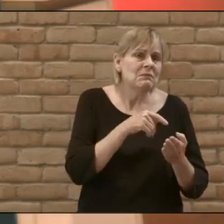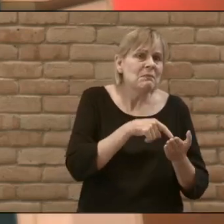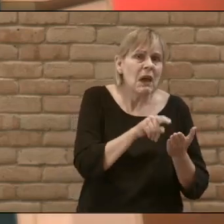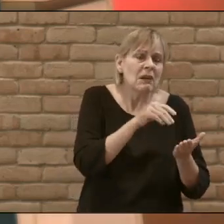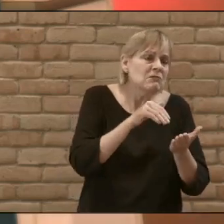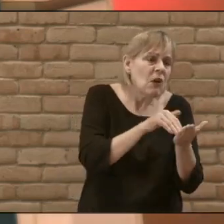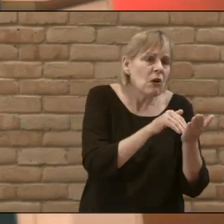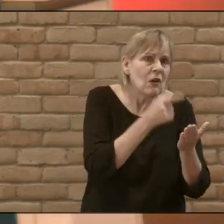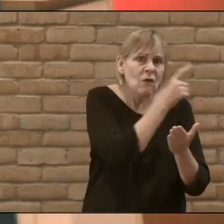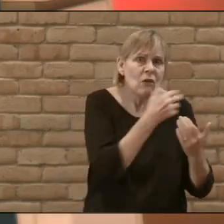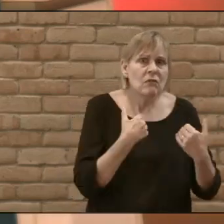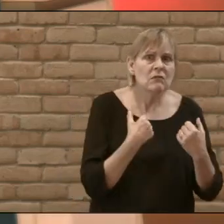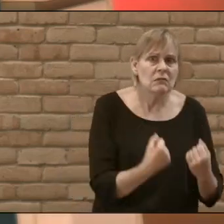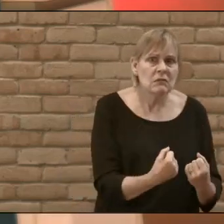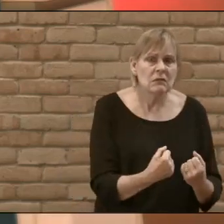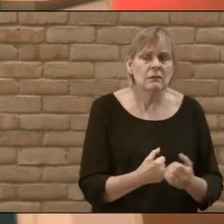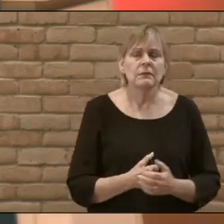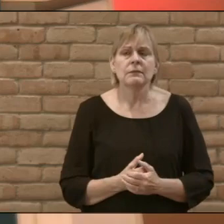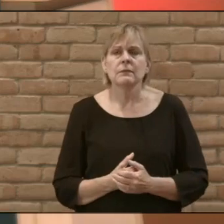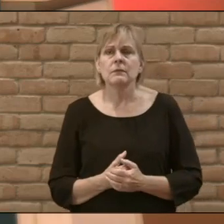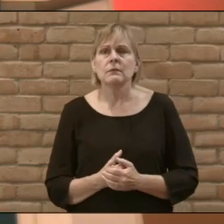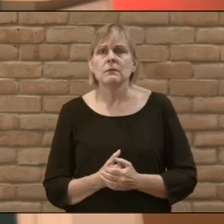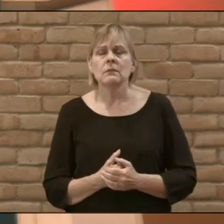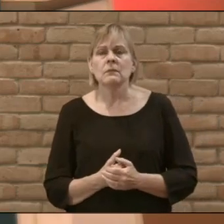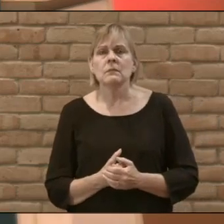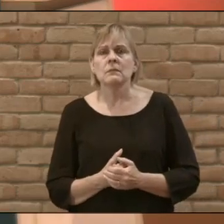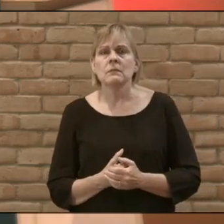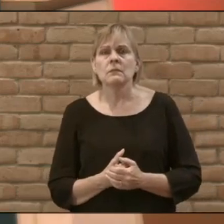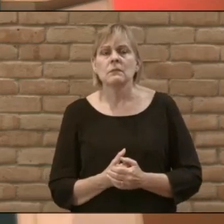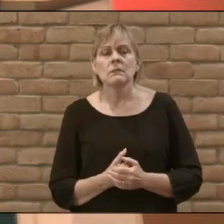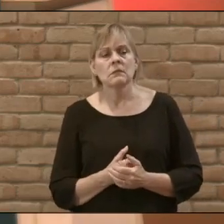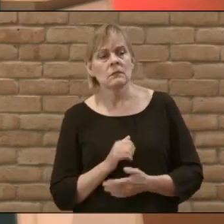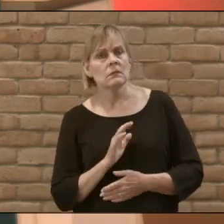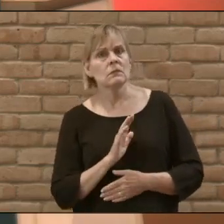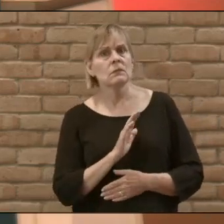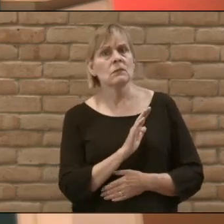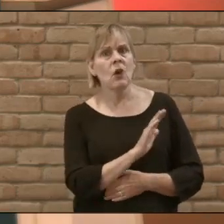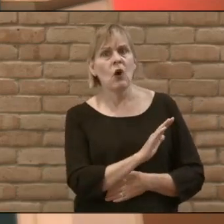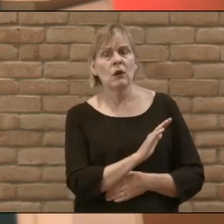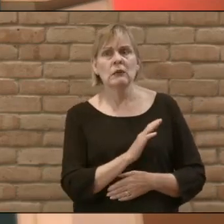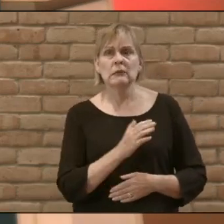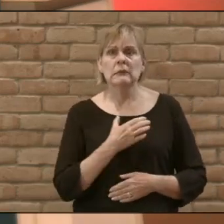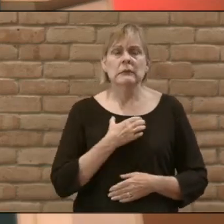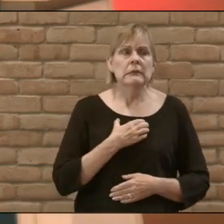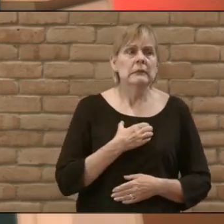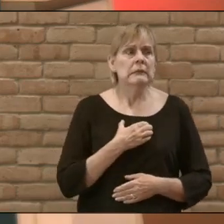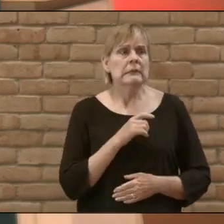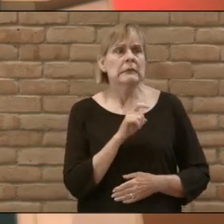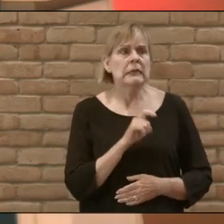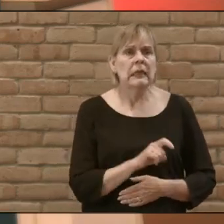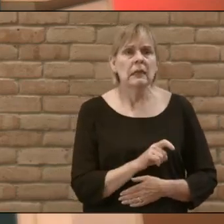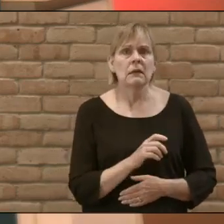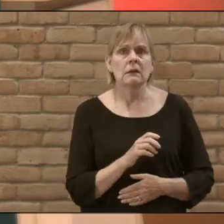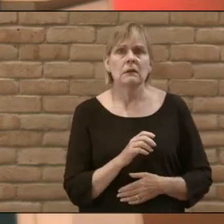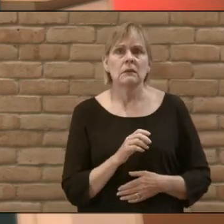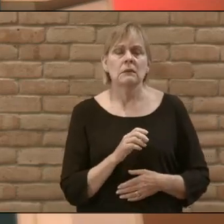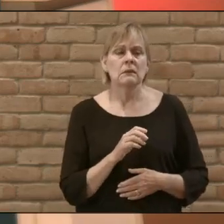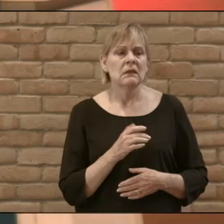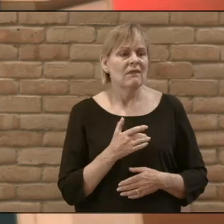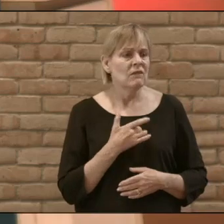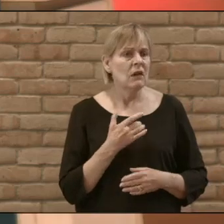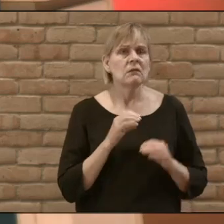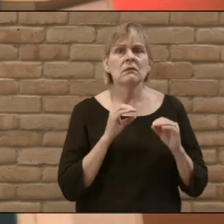And deepening this tragedy for her and in fact deepening her own desperation was that none of it